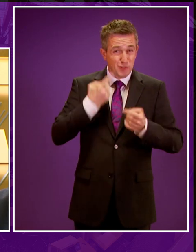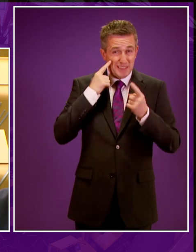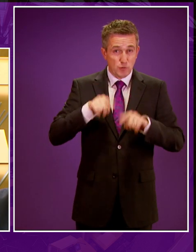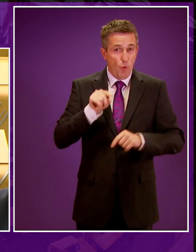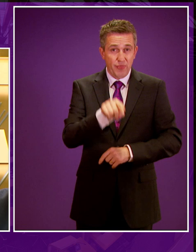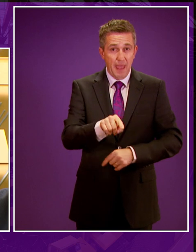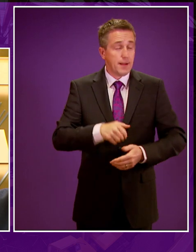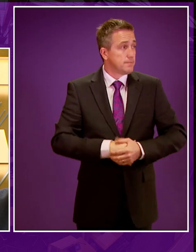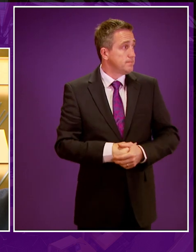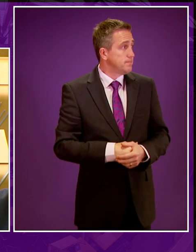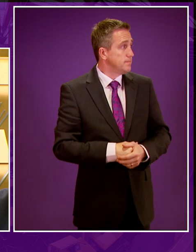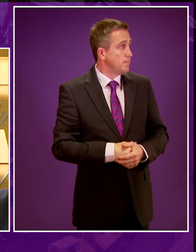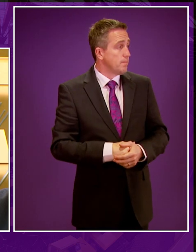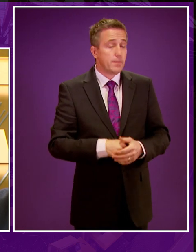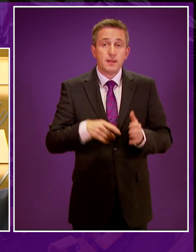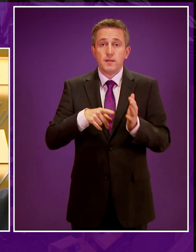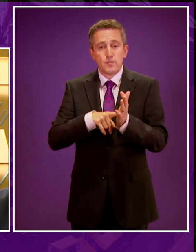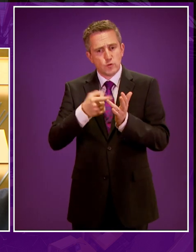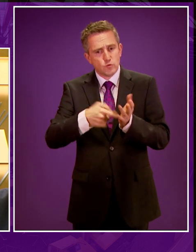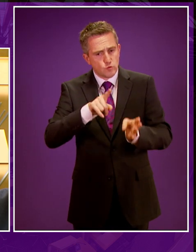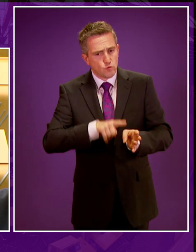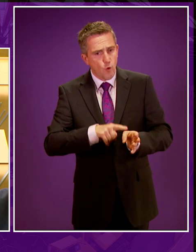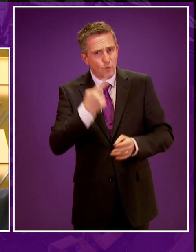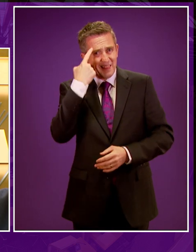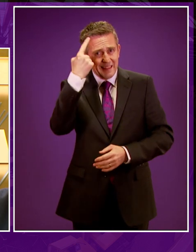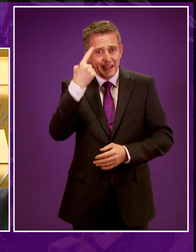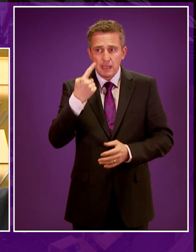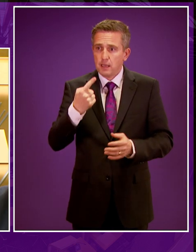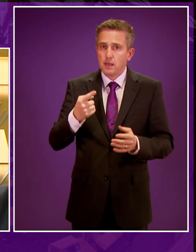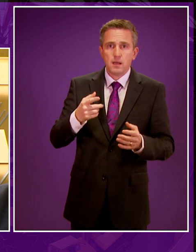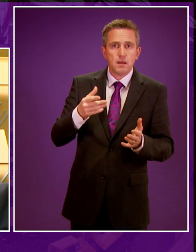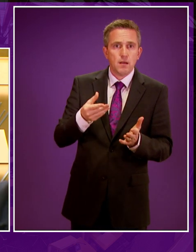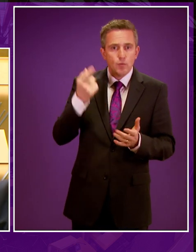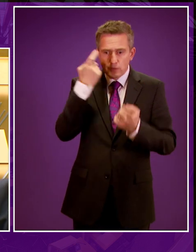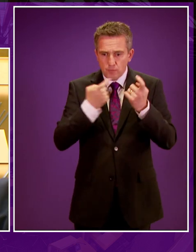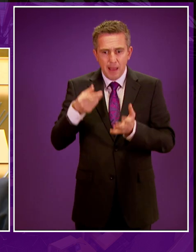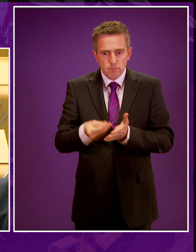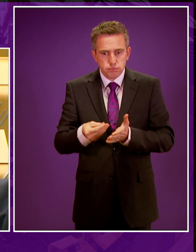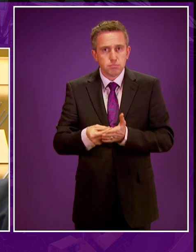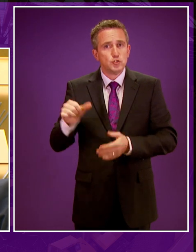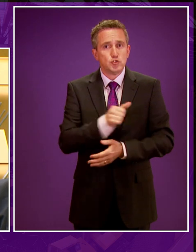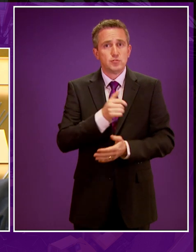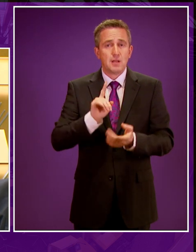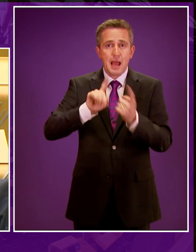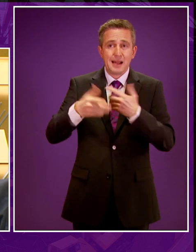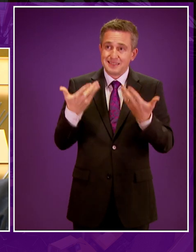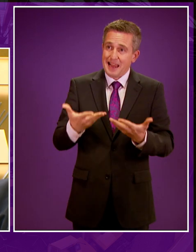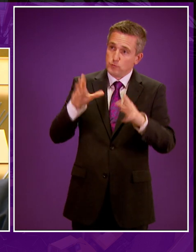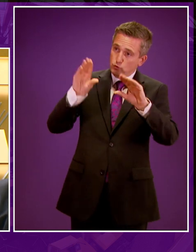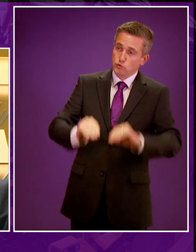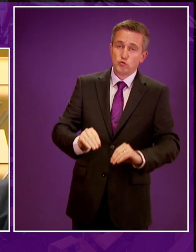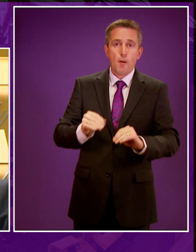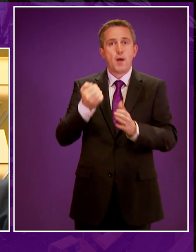their response. But if the Conservatives believe that economic impact is important, they should acknowledge that and they should be acting now to prevent a hard Brexit.